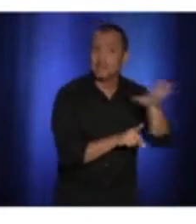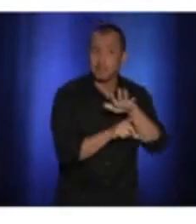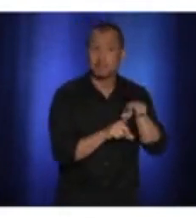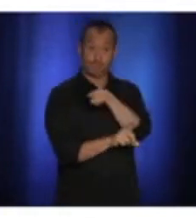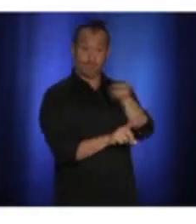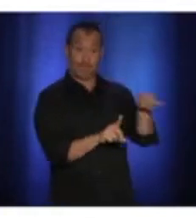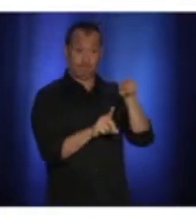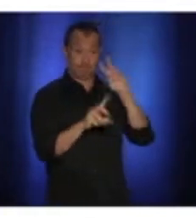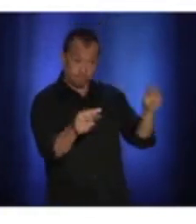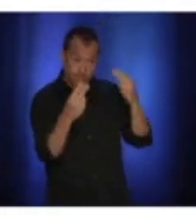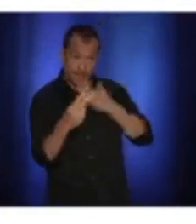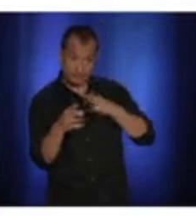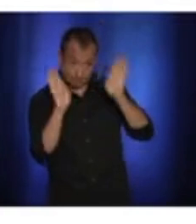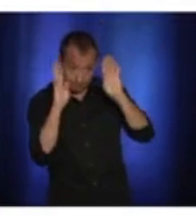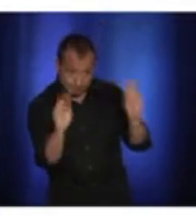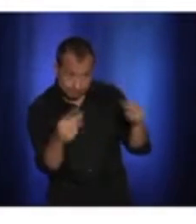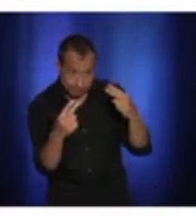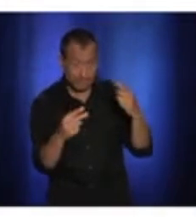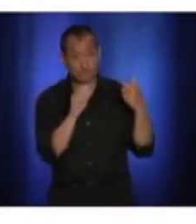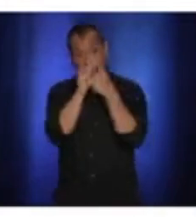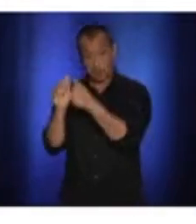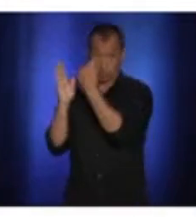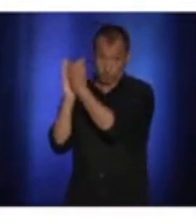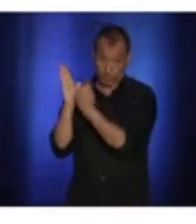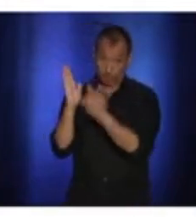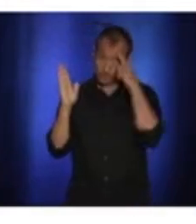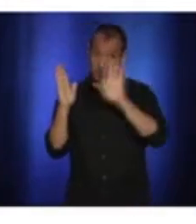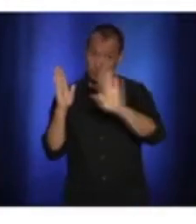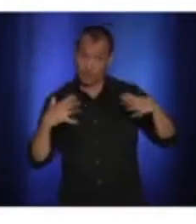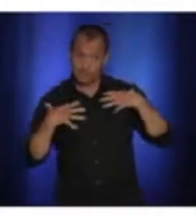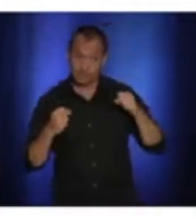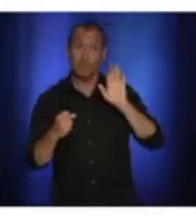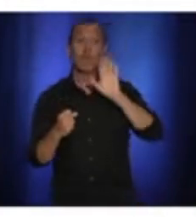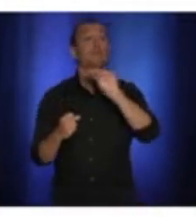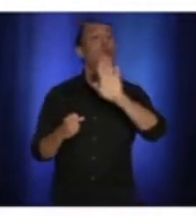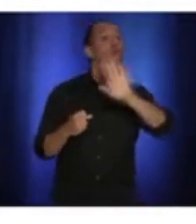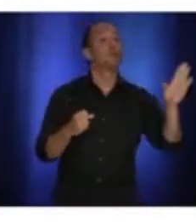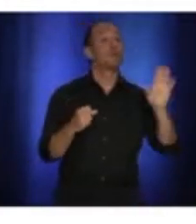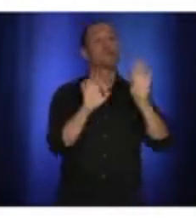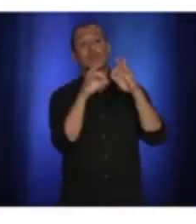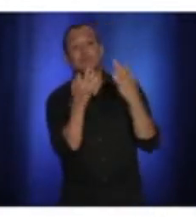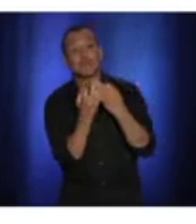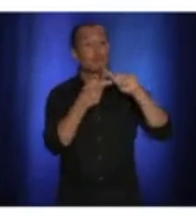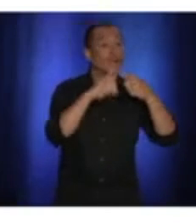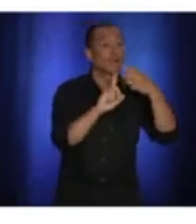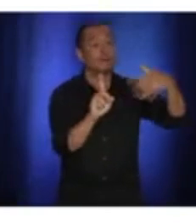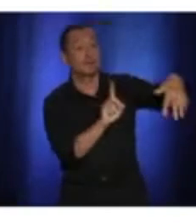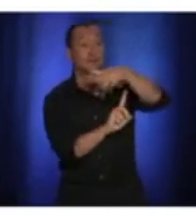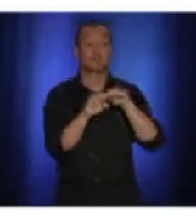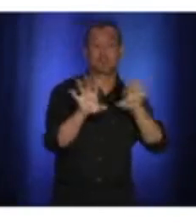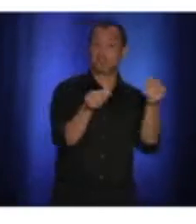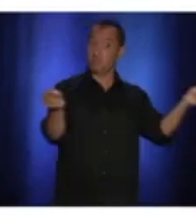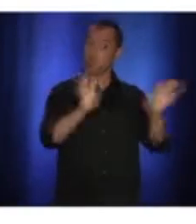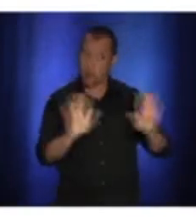instructions. For your health and that of your loved ones, you must not let your guard down. You have the power to